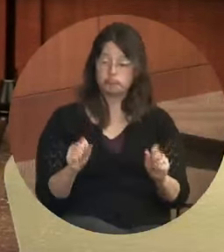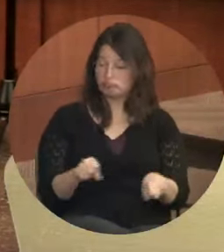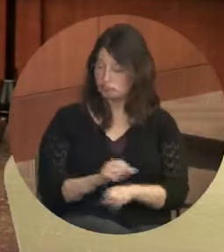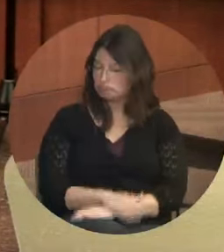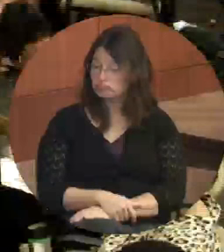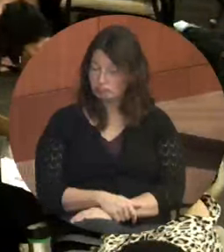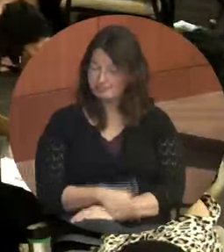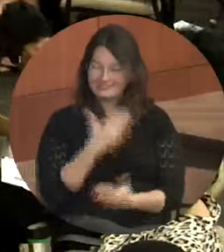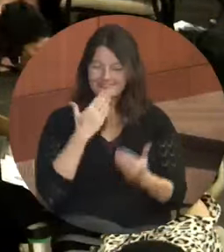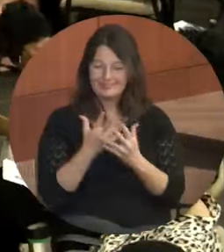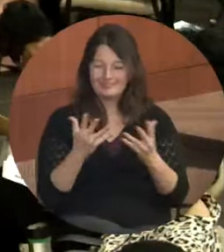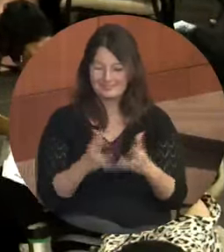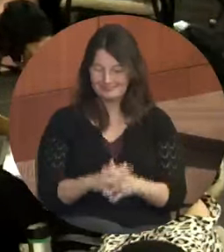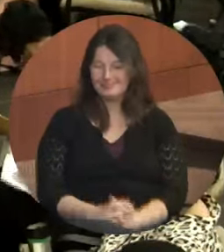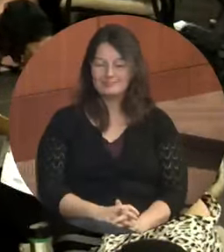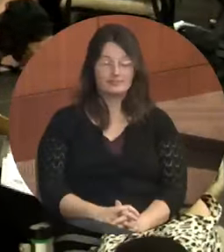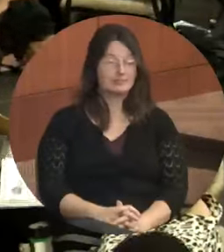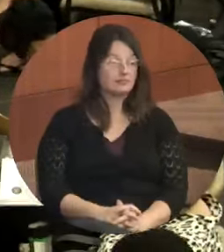Thank you again.